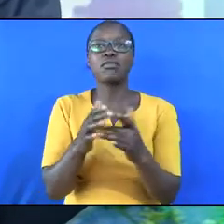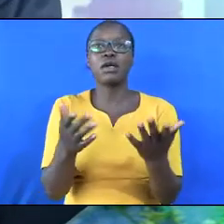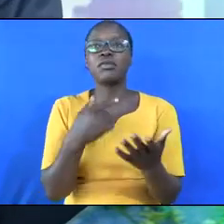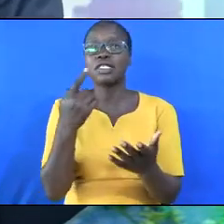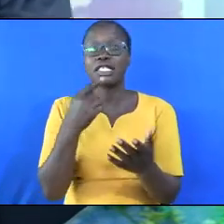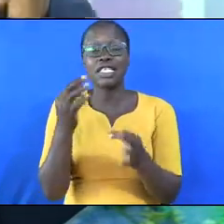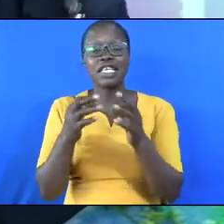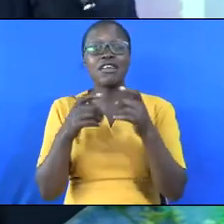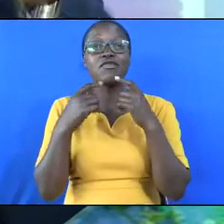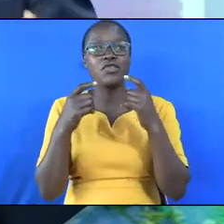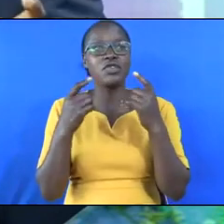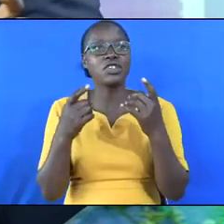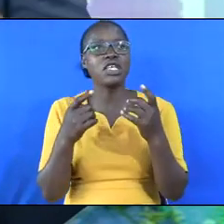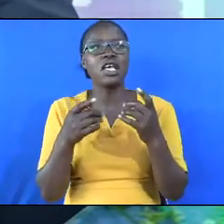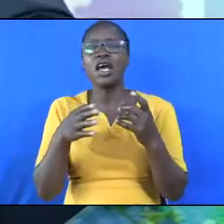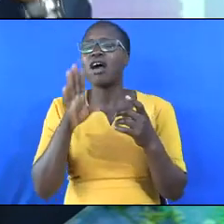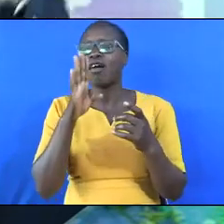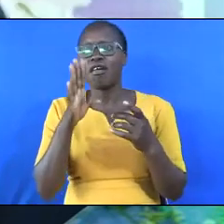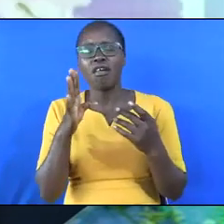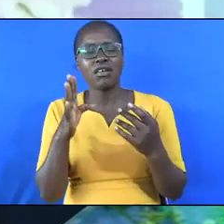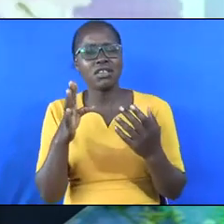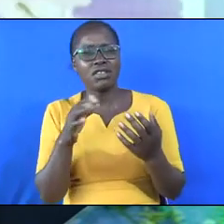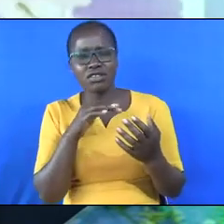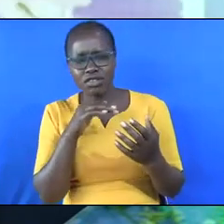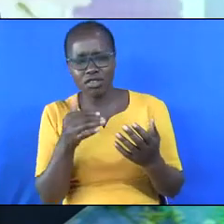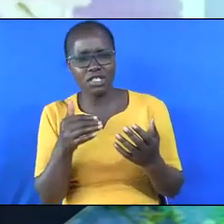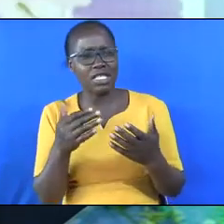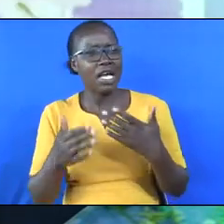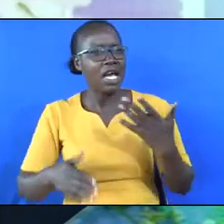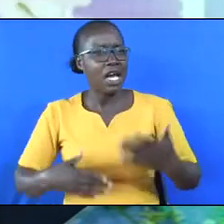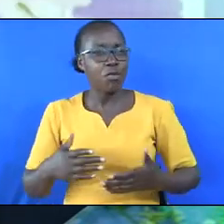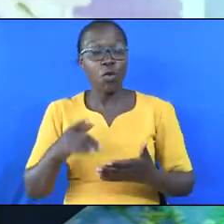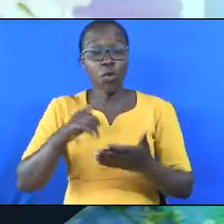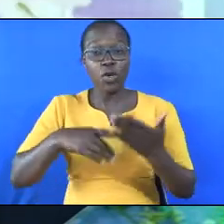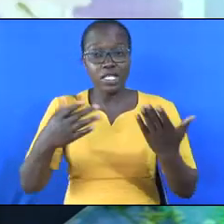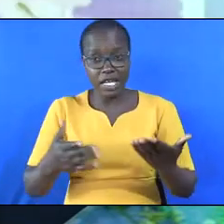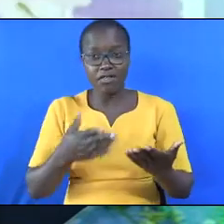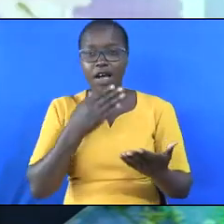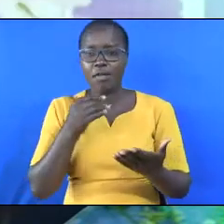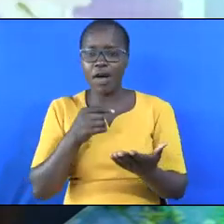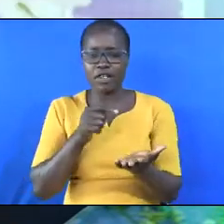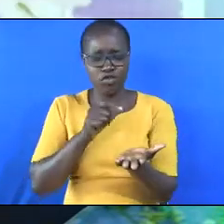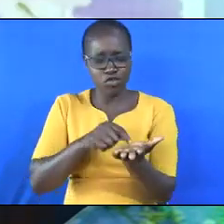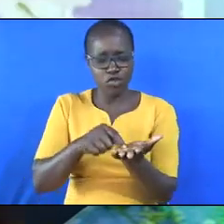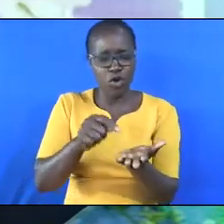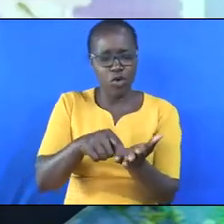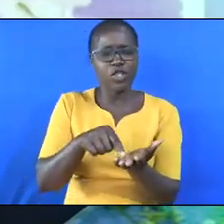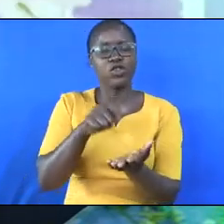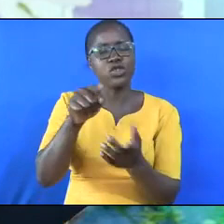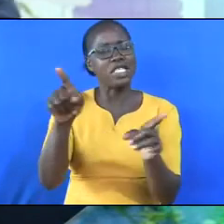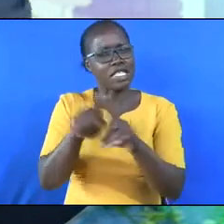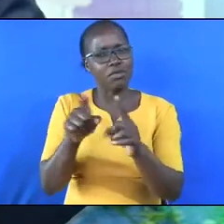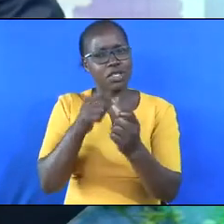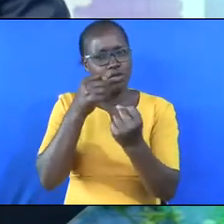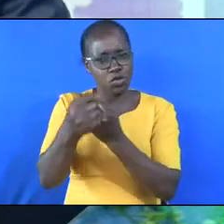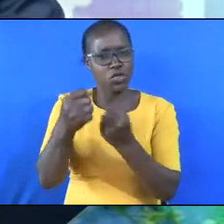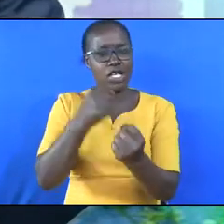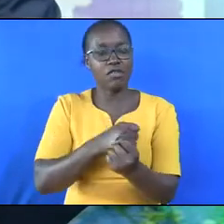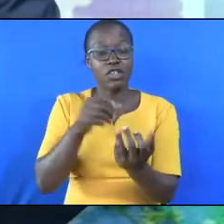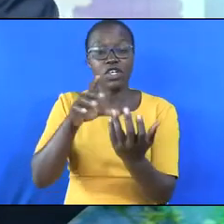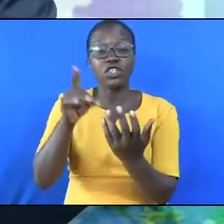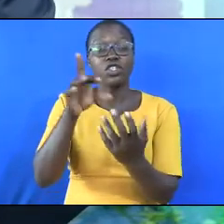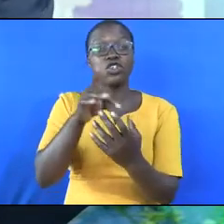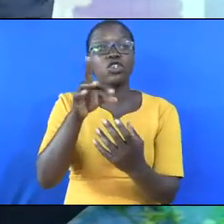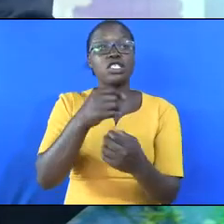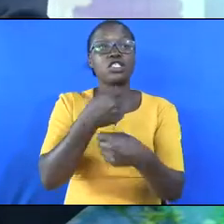deceived. God is not mocked. Whatsoever a man soweth, he shall reap. The choices that